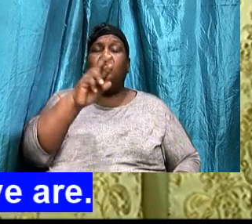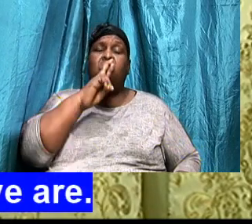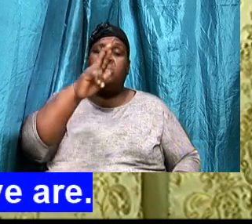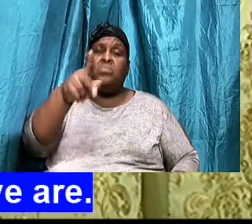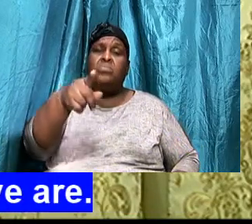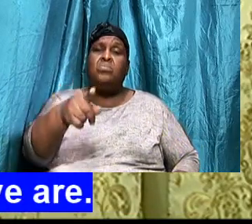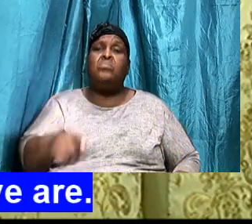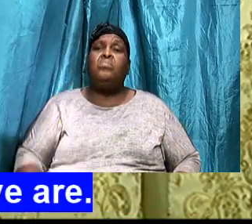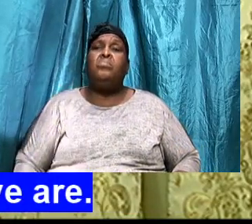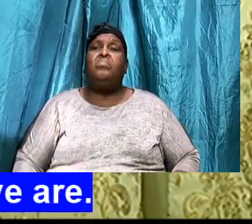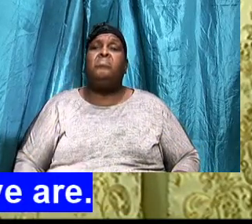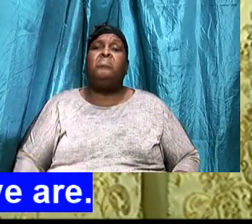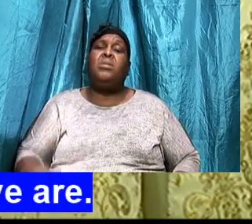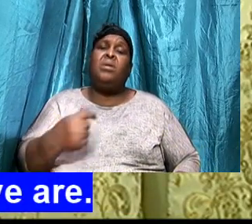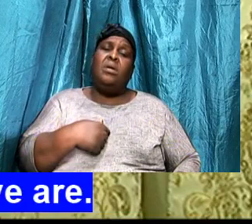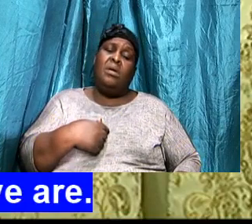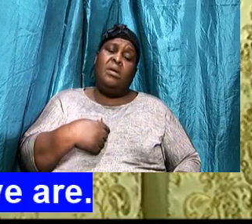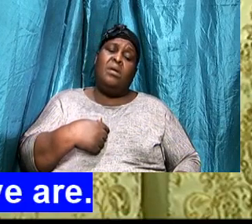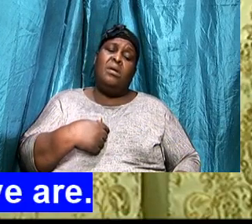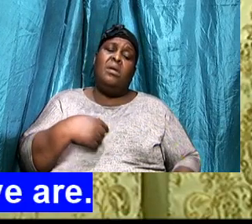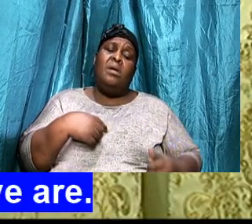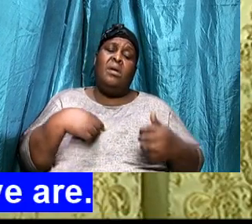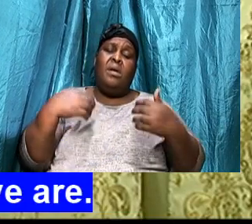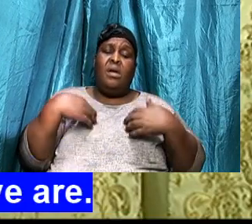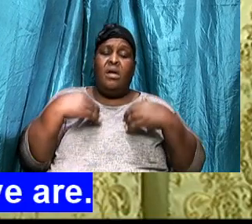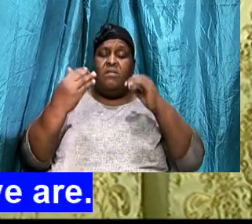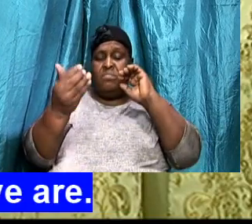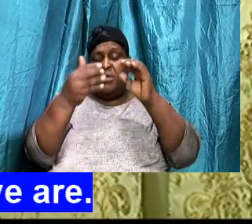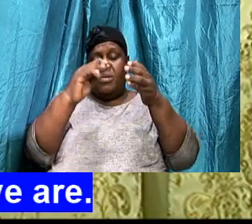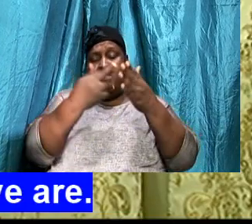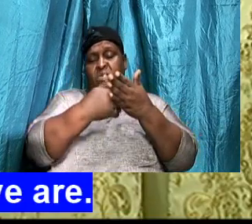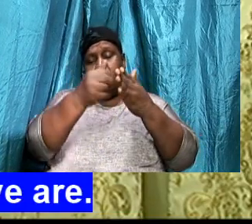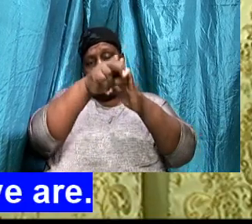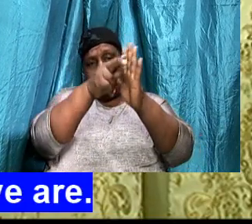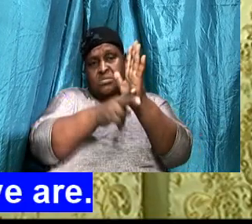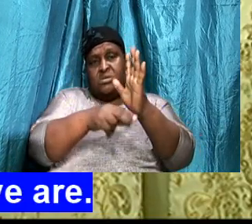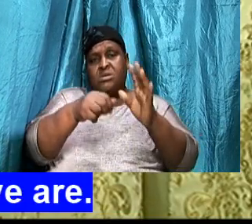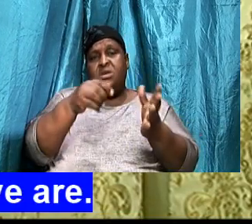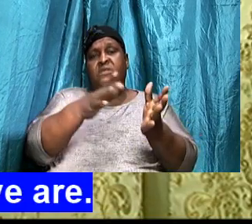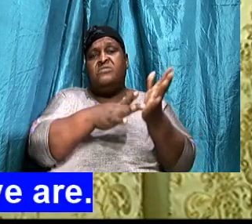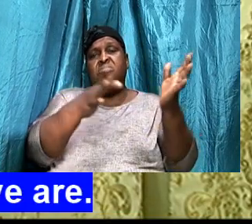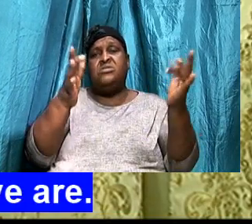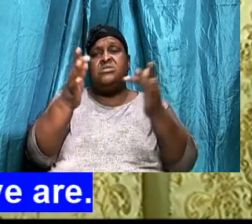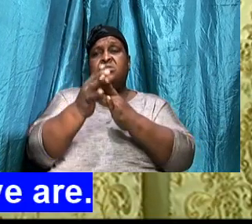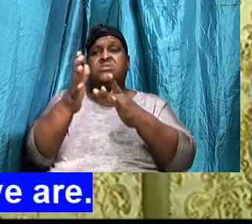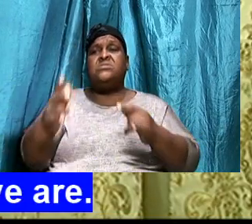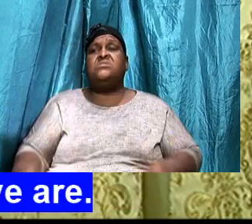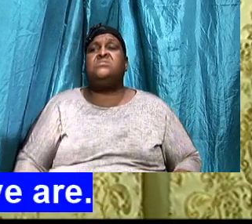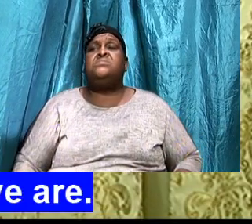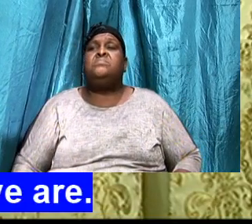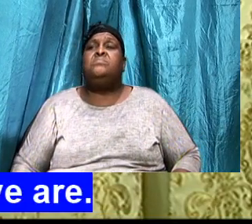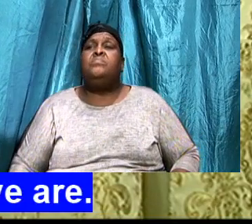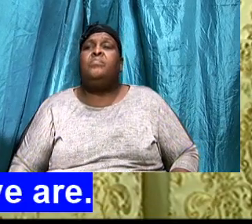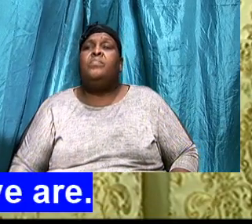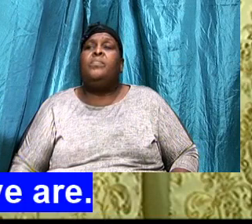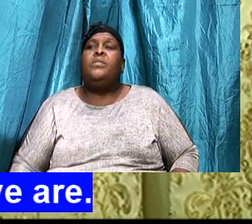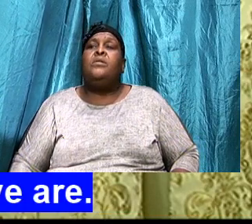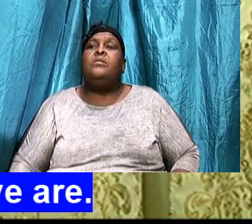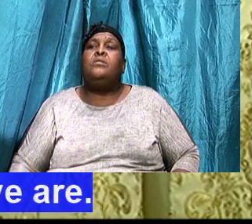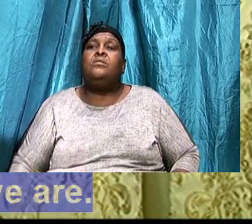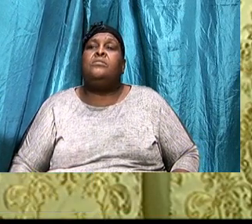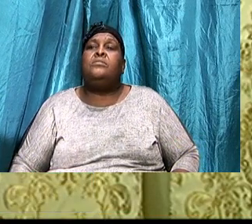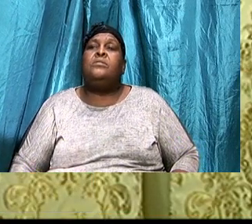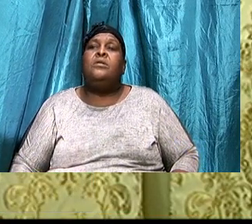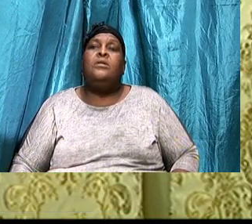I have become, Become the righteousness, Of Christ, Let us look at, Second Corinthians, Five,